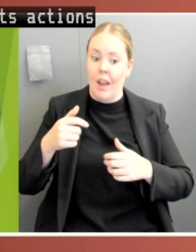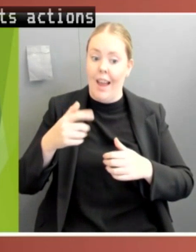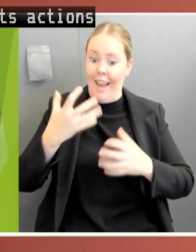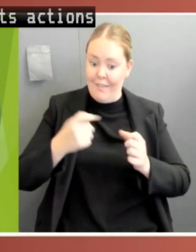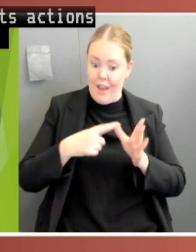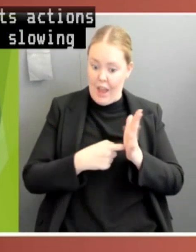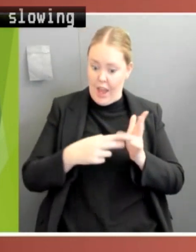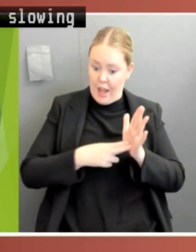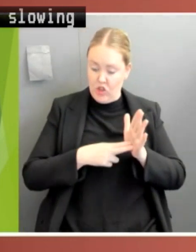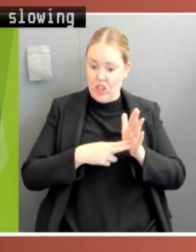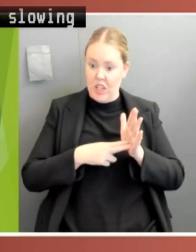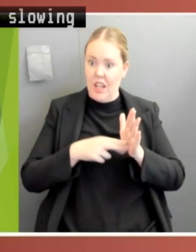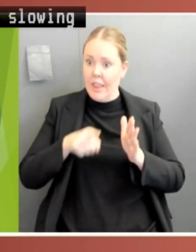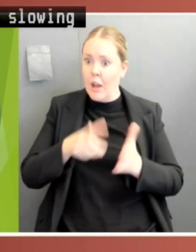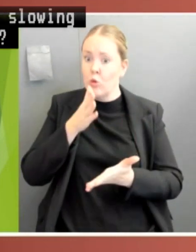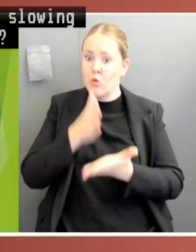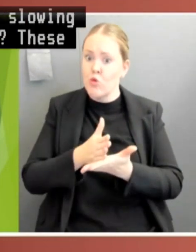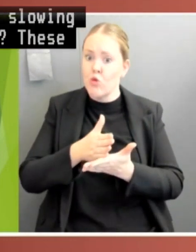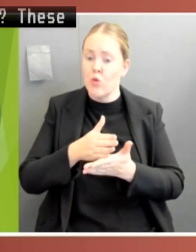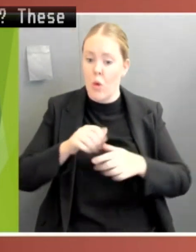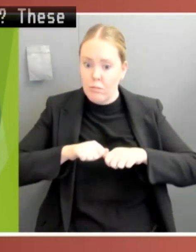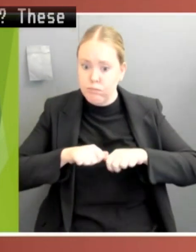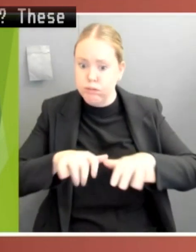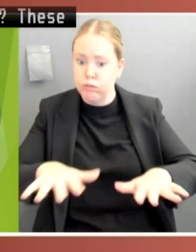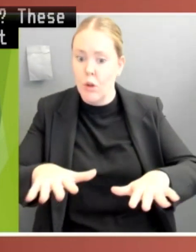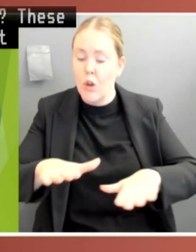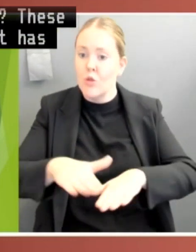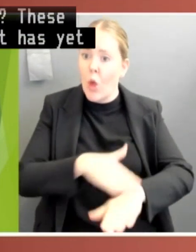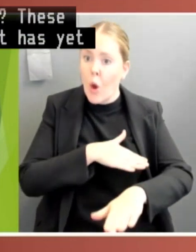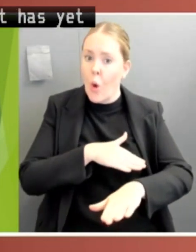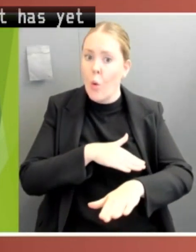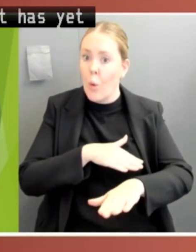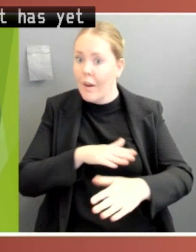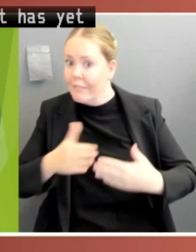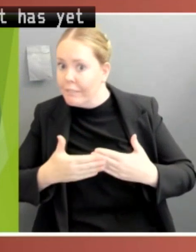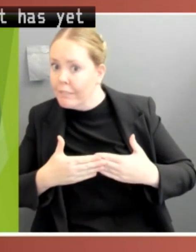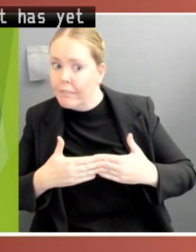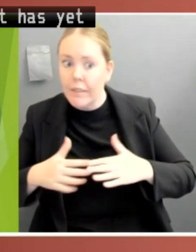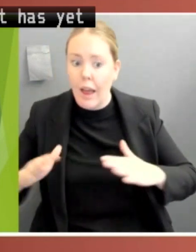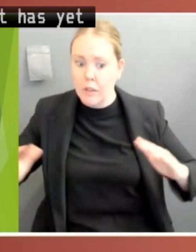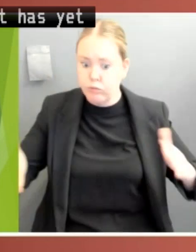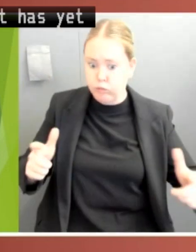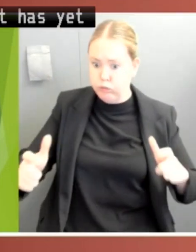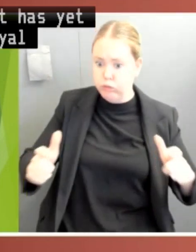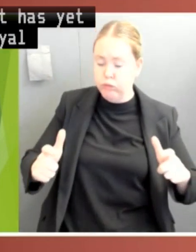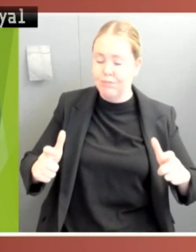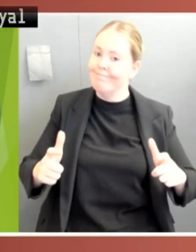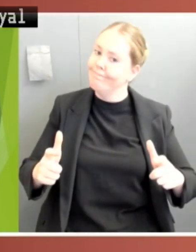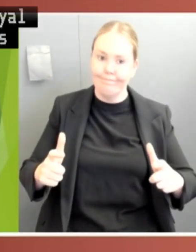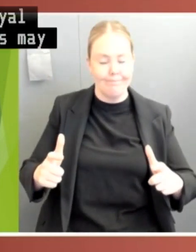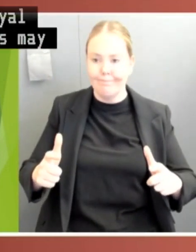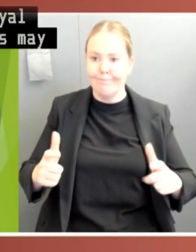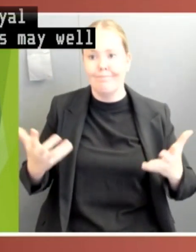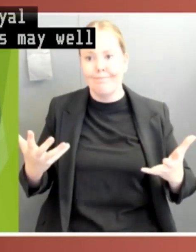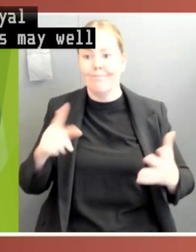has yet to examine these, that a royal commission or other process may well yet be announced. And indeed, the Albanese government has indicated a willingness to